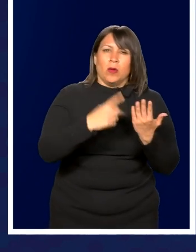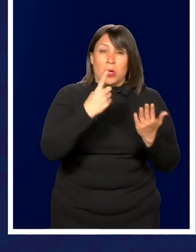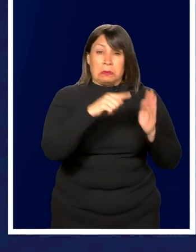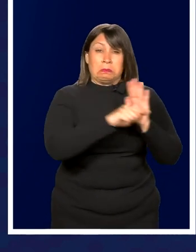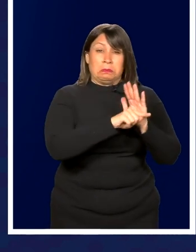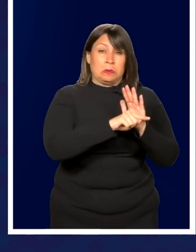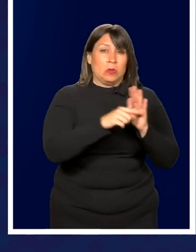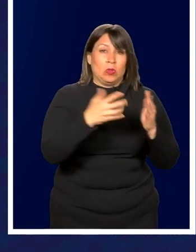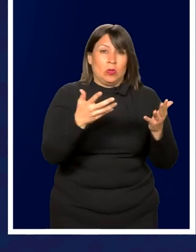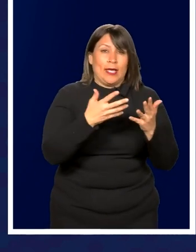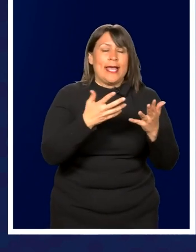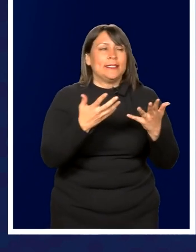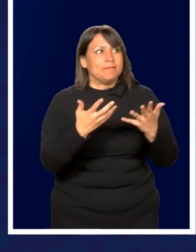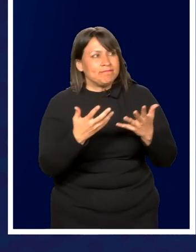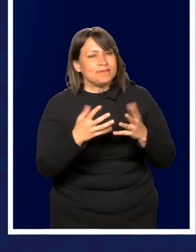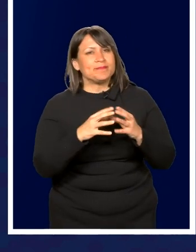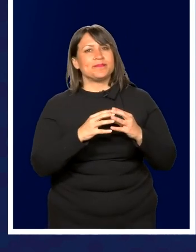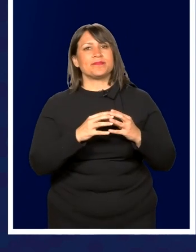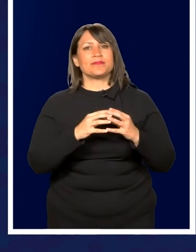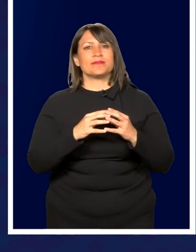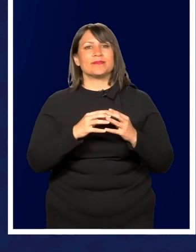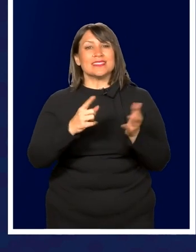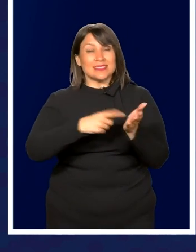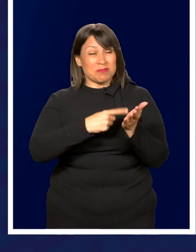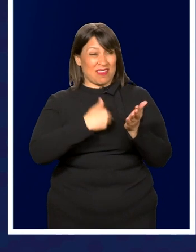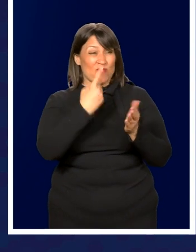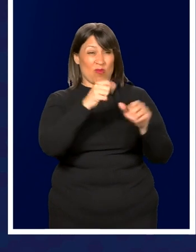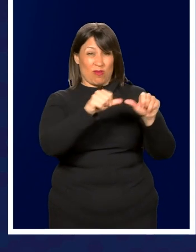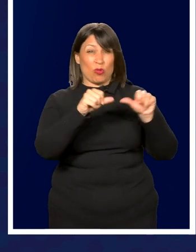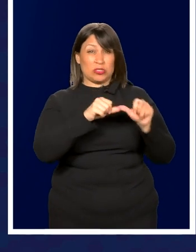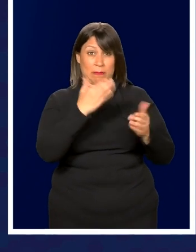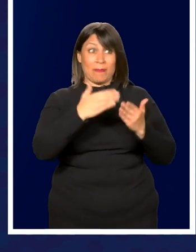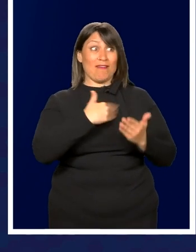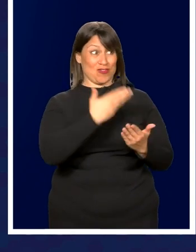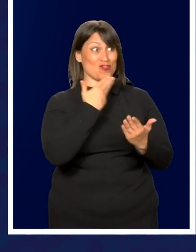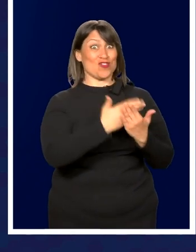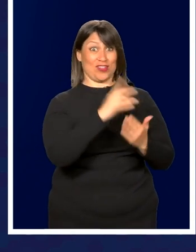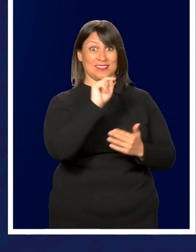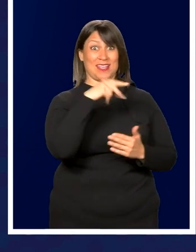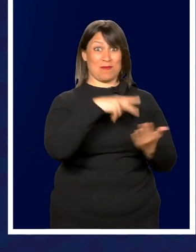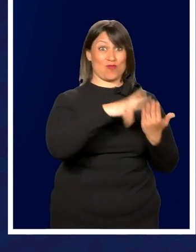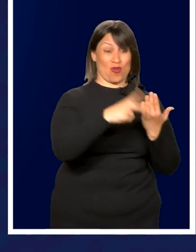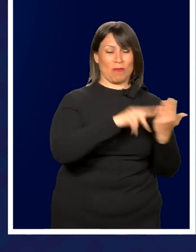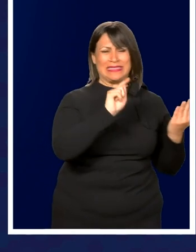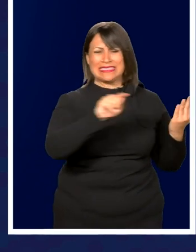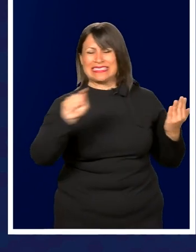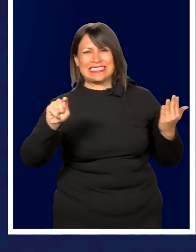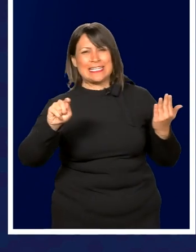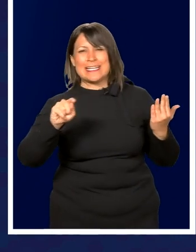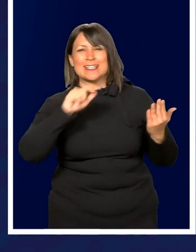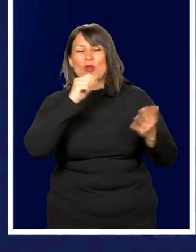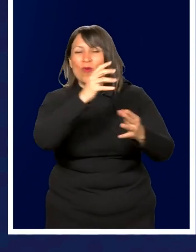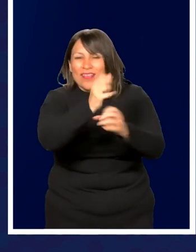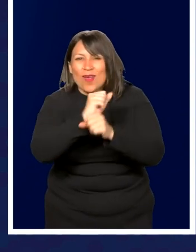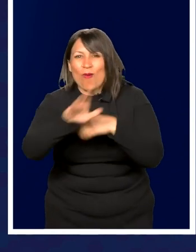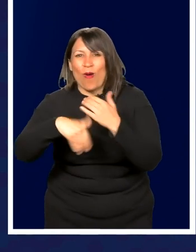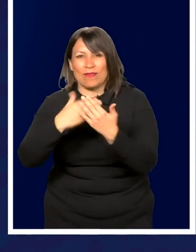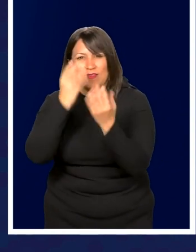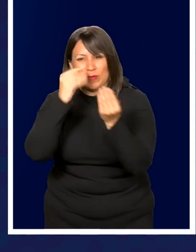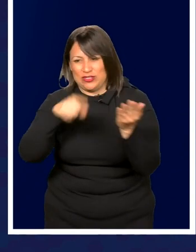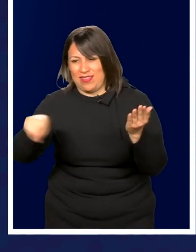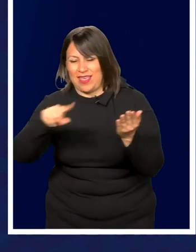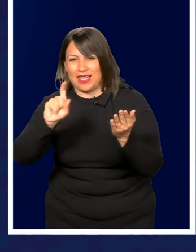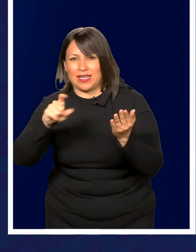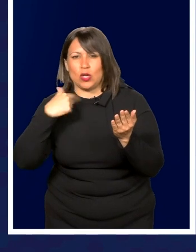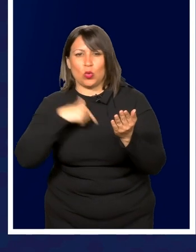bad thing is that sometimes you have one location that might have a very good TAP program, and others, they don't get all the information